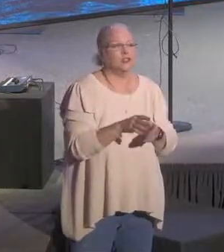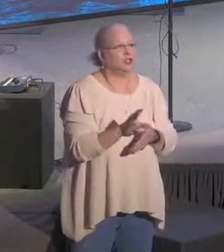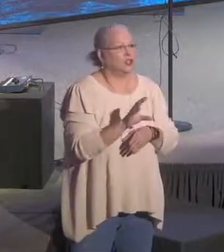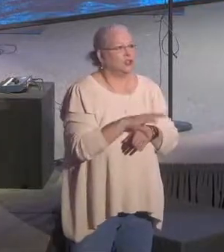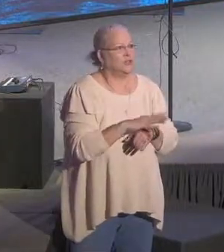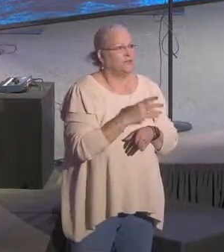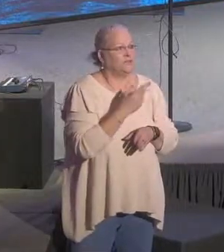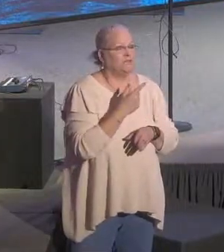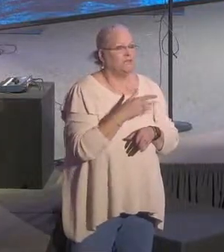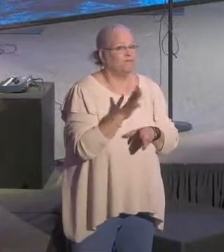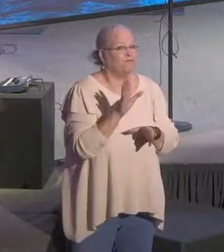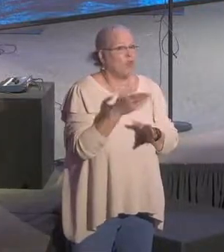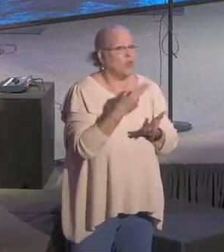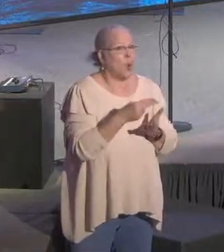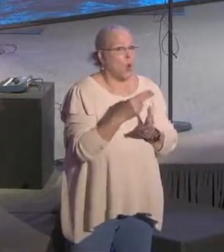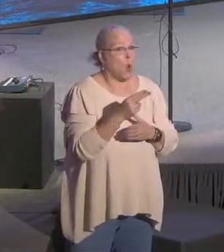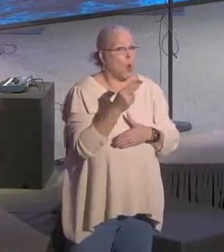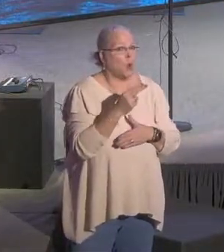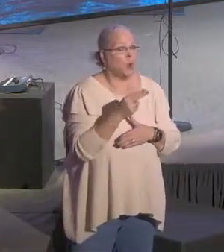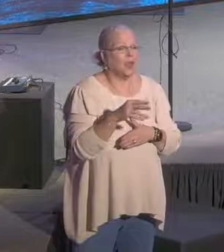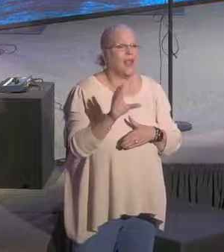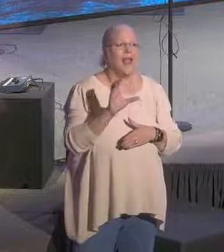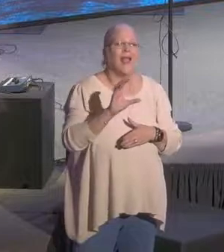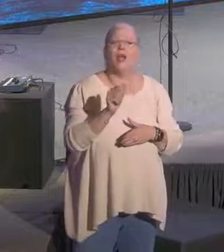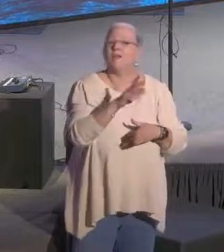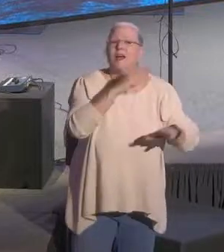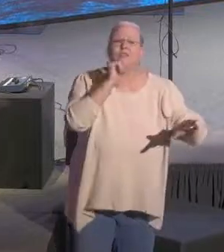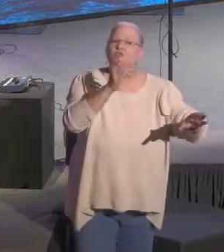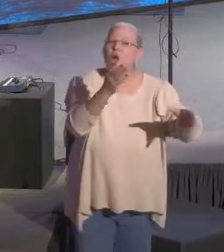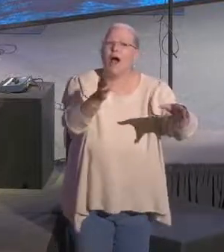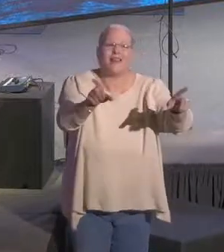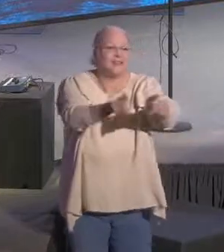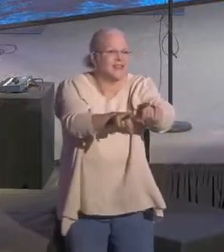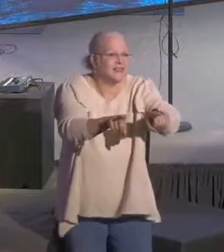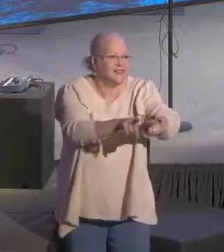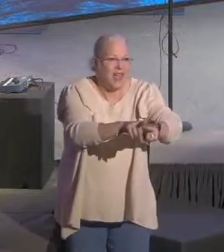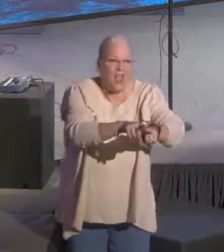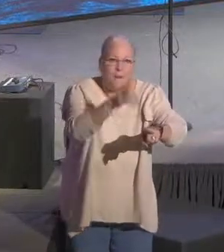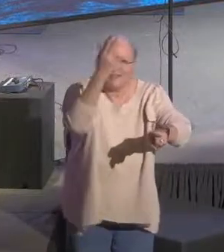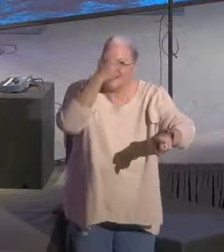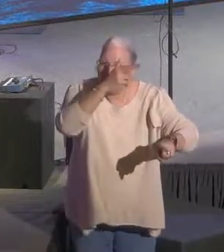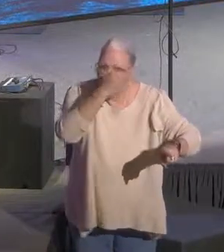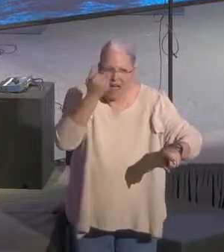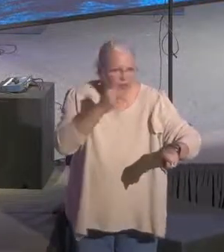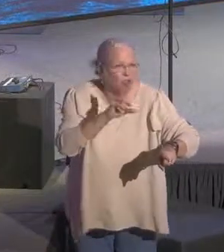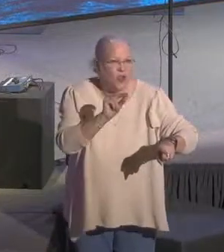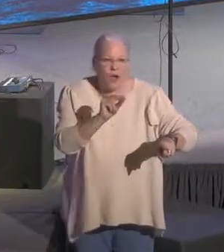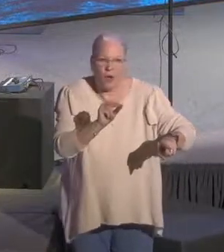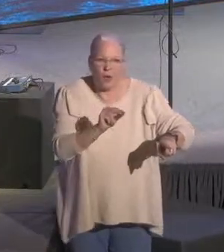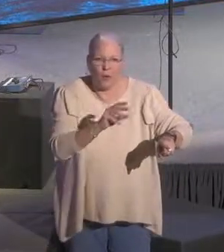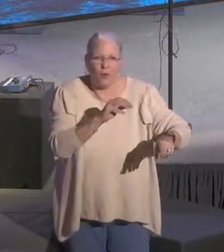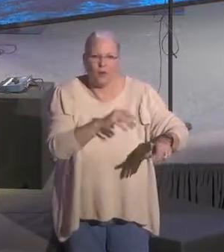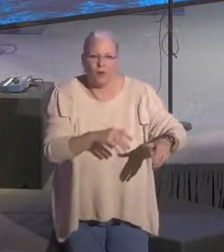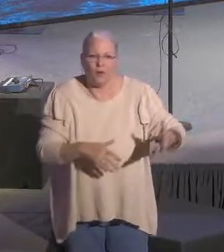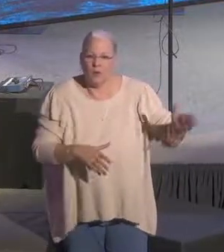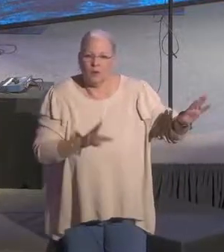Say that one more time. Now, don't get hung up on this word Catholic, because you might say, I thought we were a Baptist church.